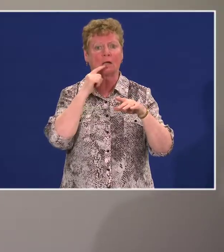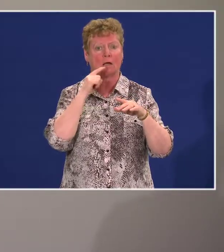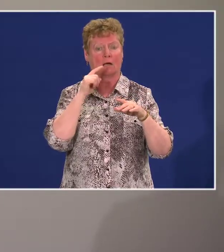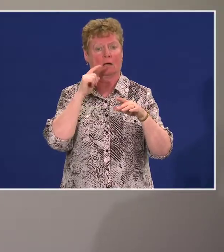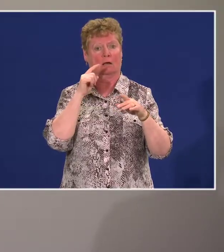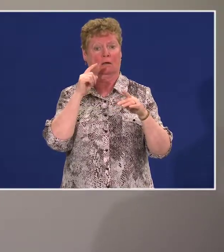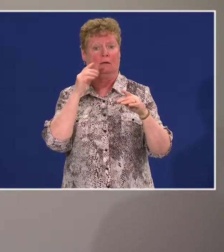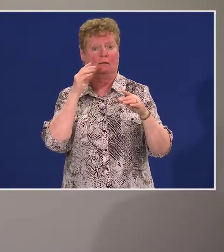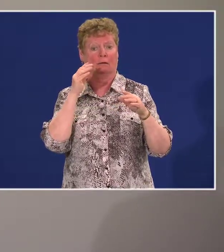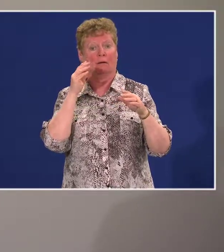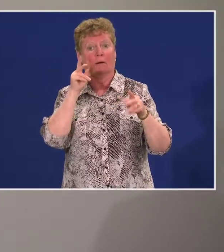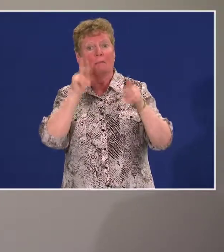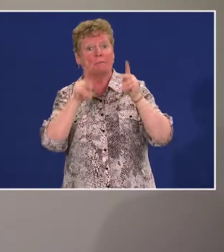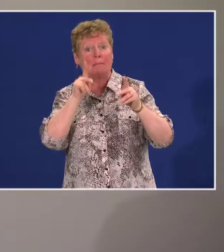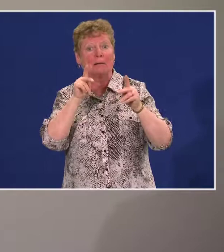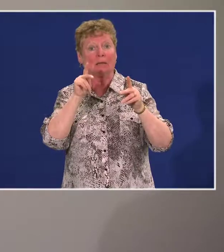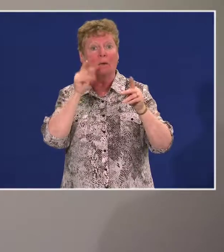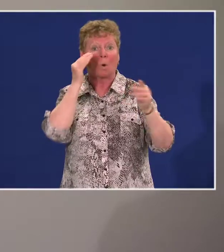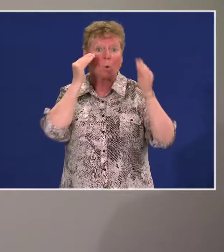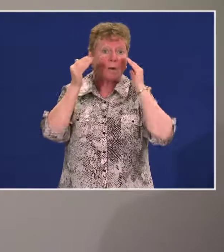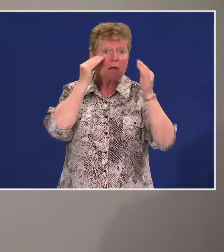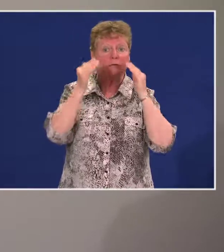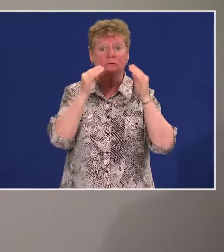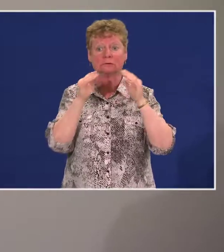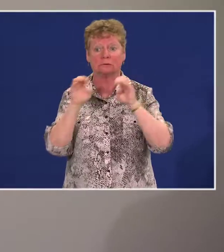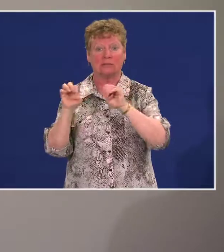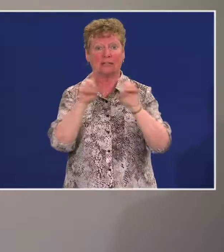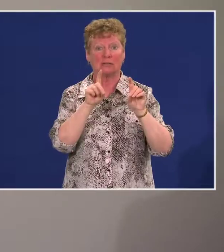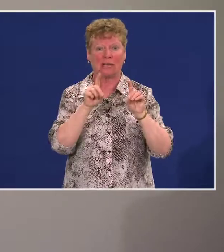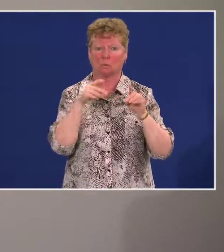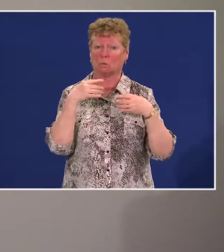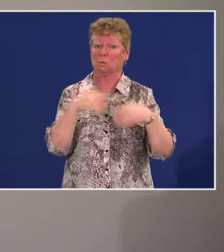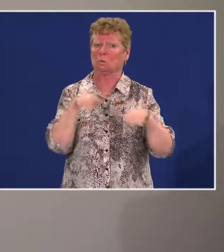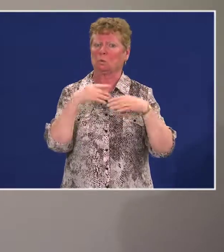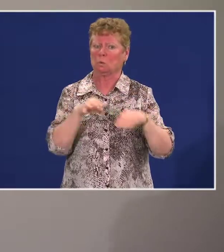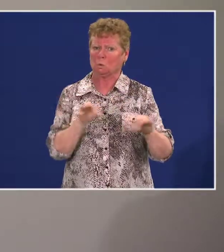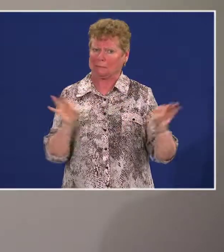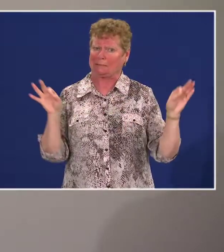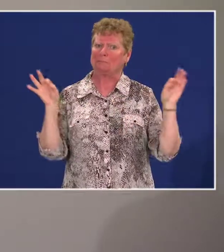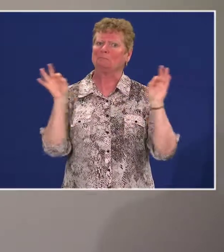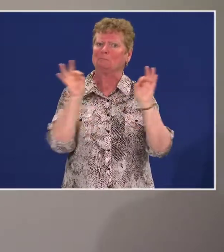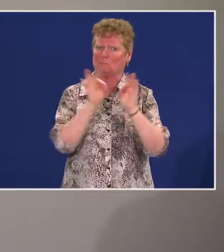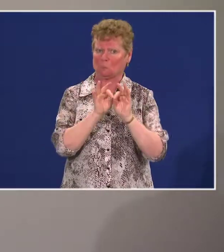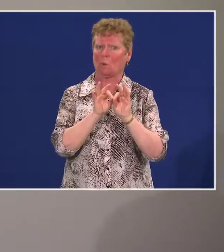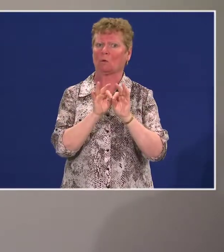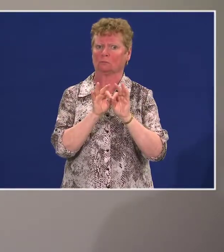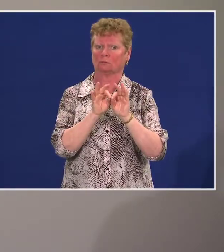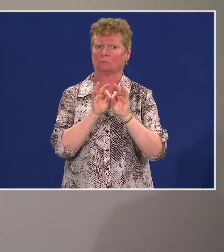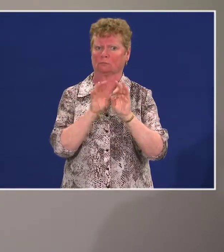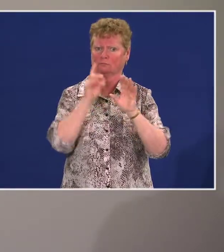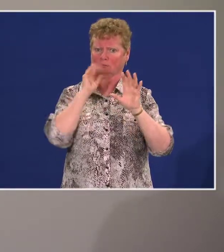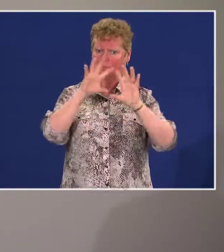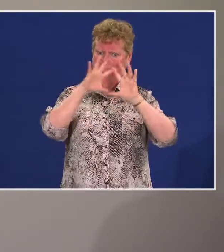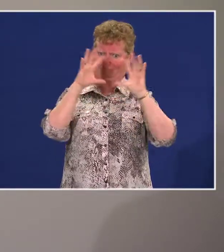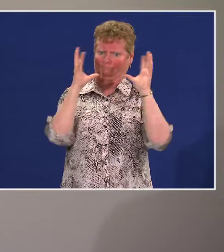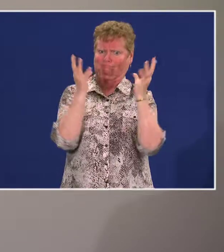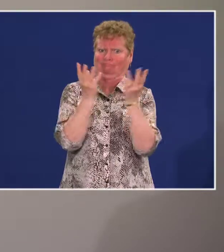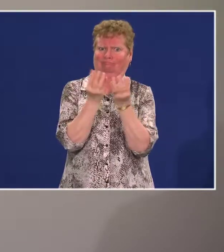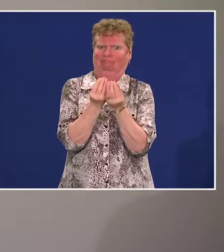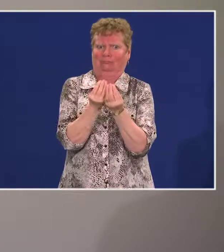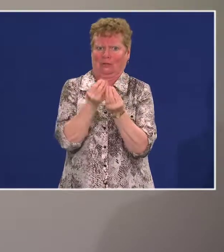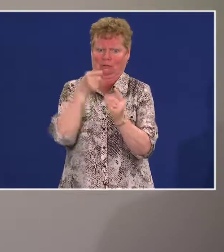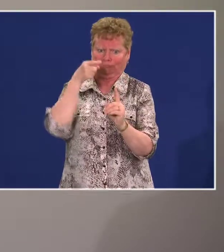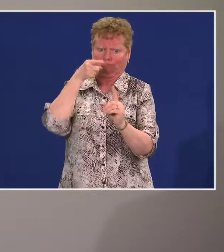is key and a critical component overall as we create this